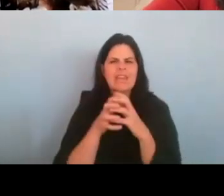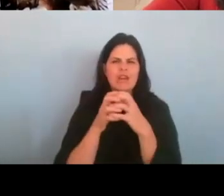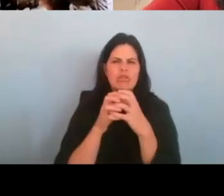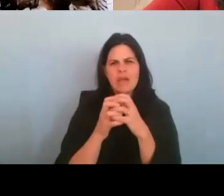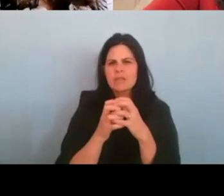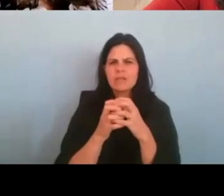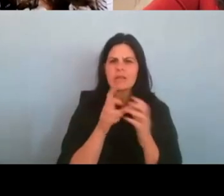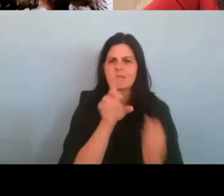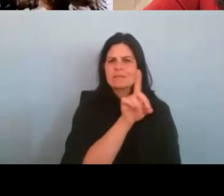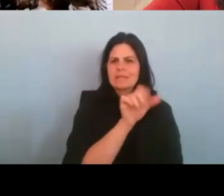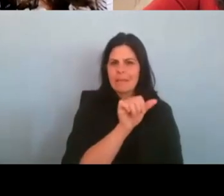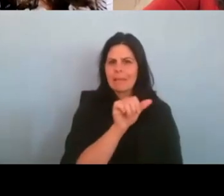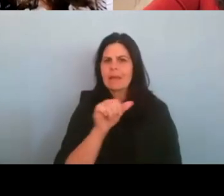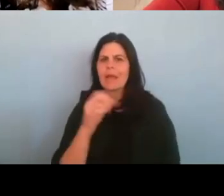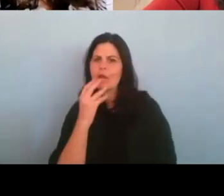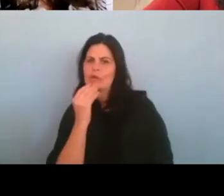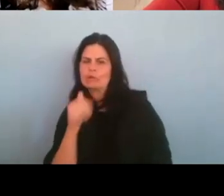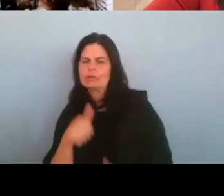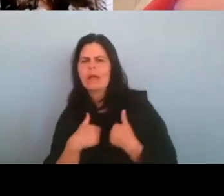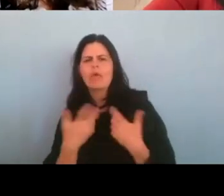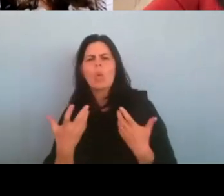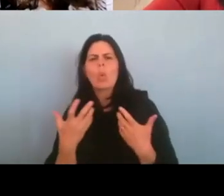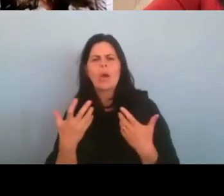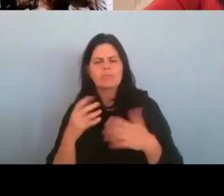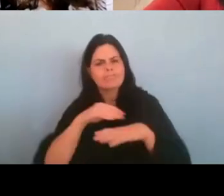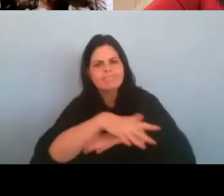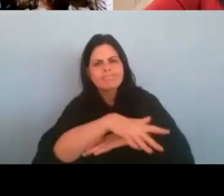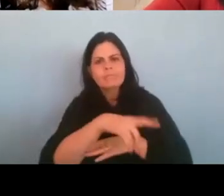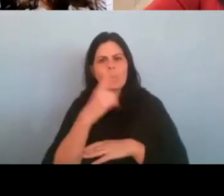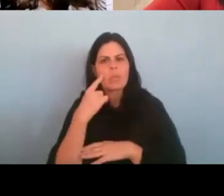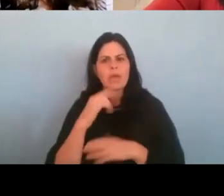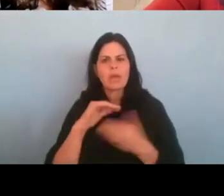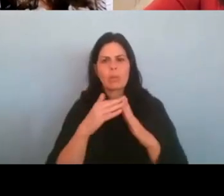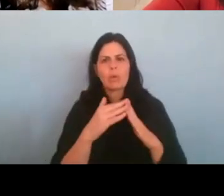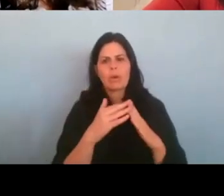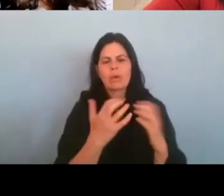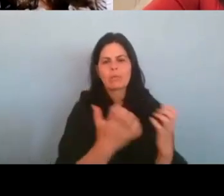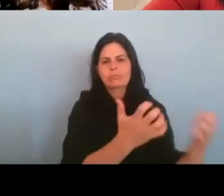do you hope our community will come away with after watching this film?